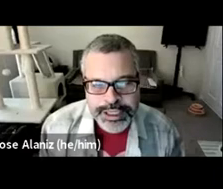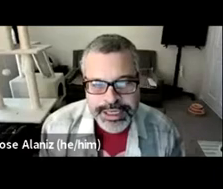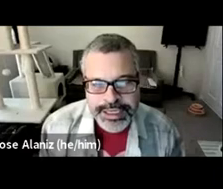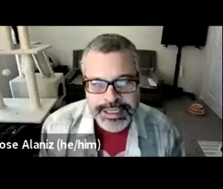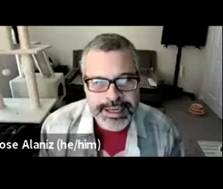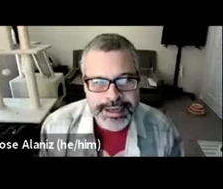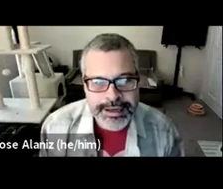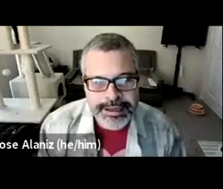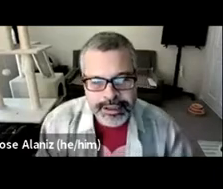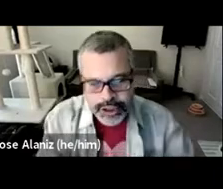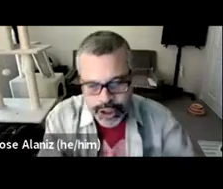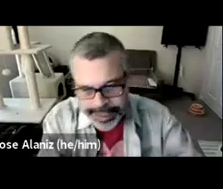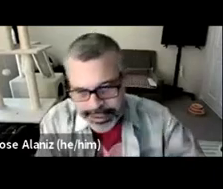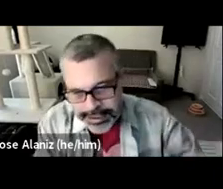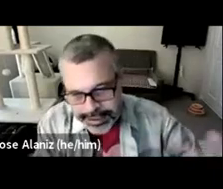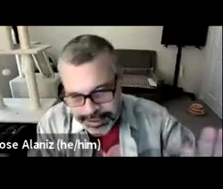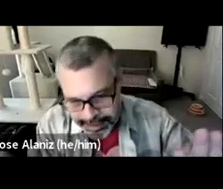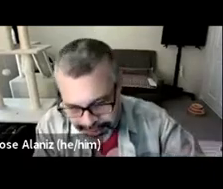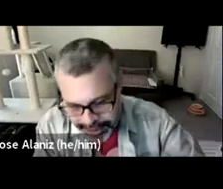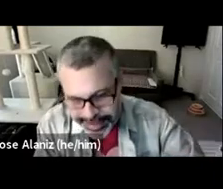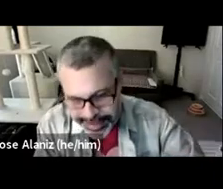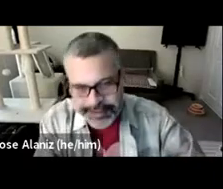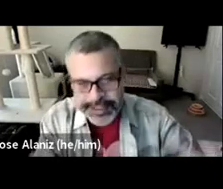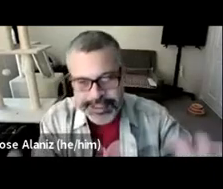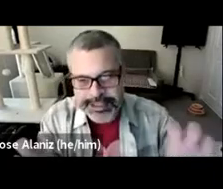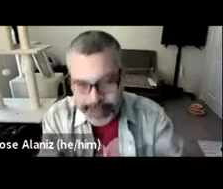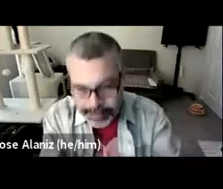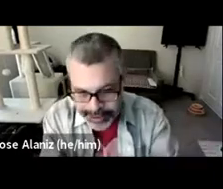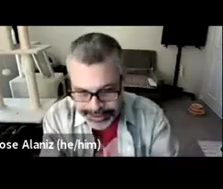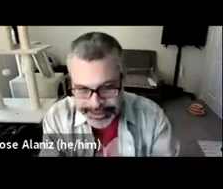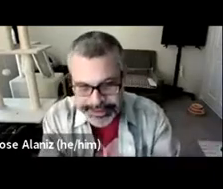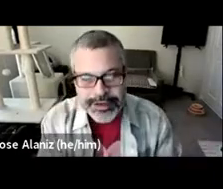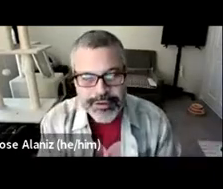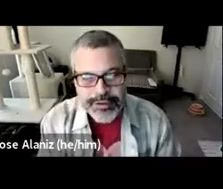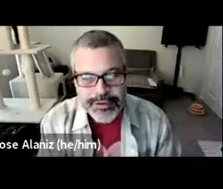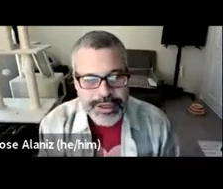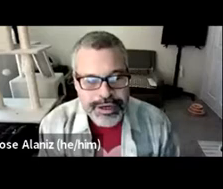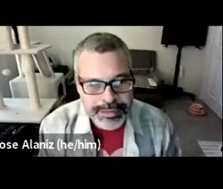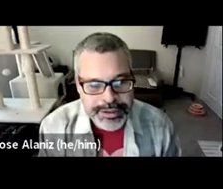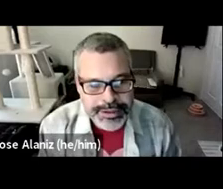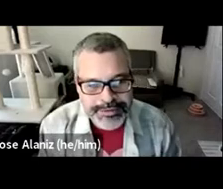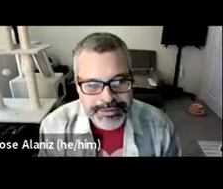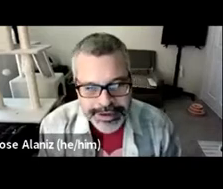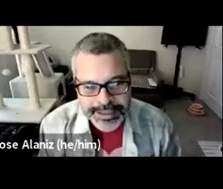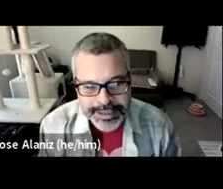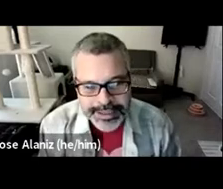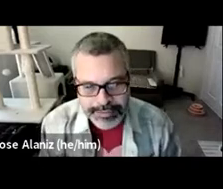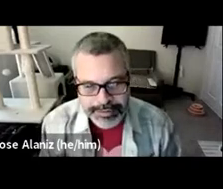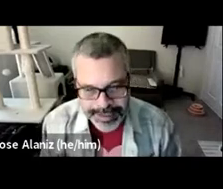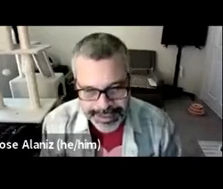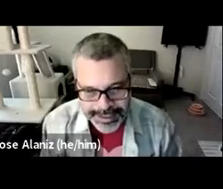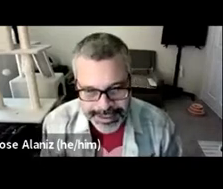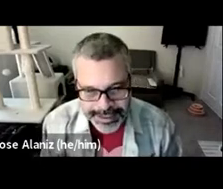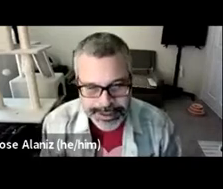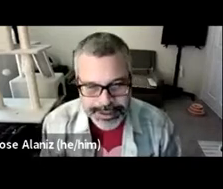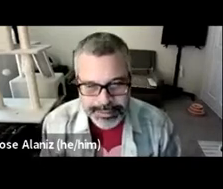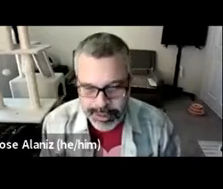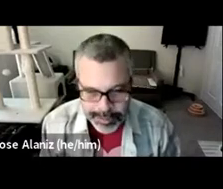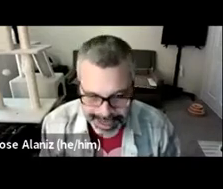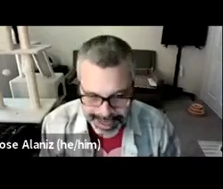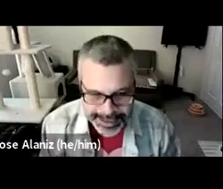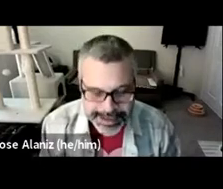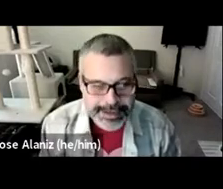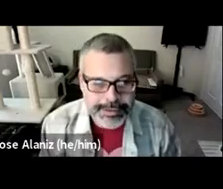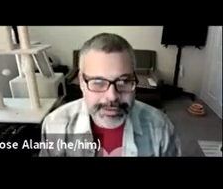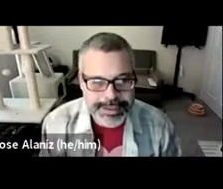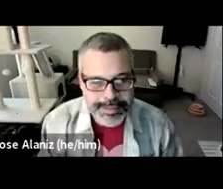which is, uh, showing, uh, Alicia Masters' sculptures, which are sculptures of various Marvel villains, including the